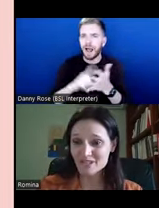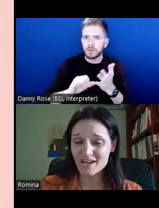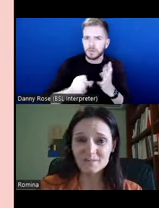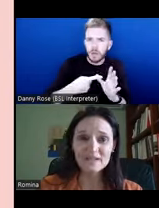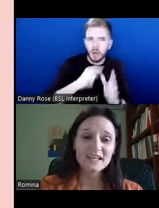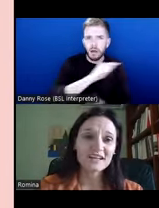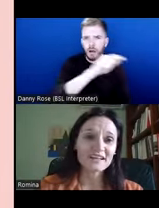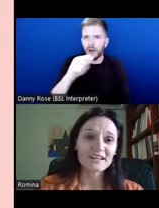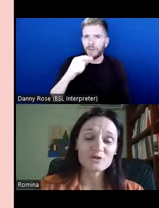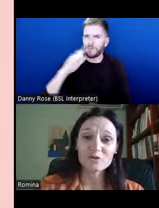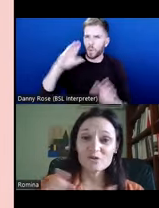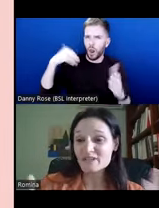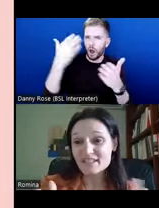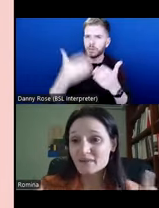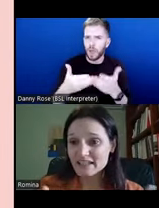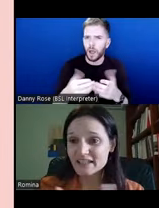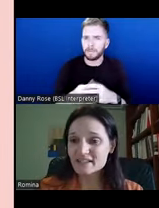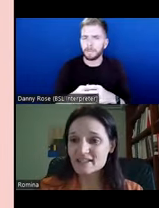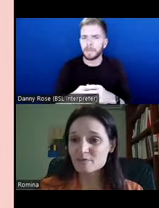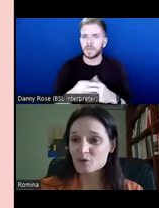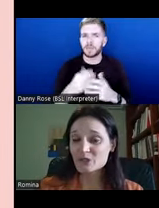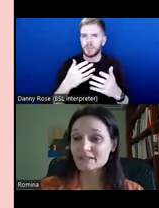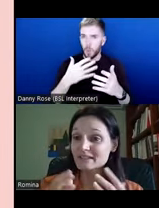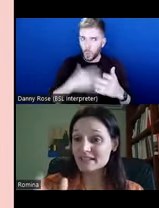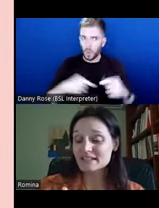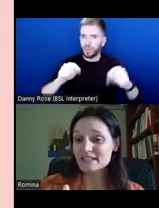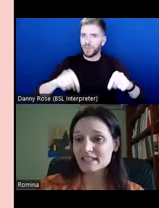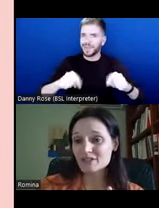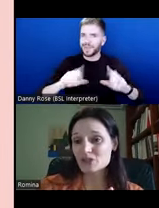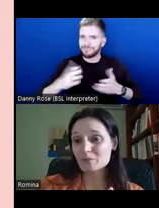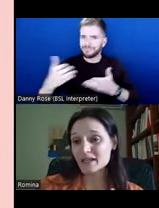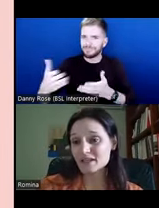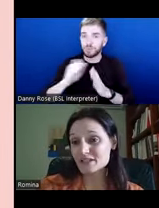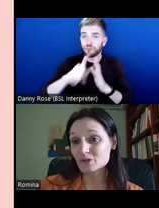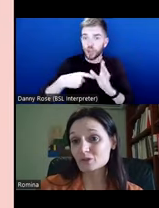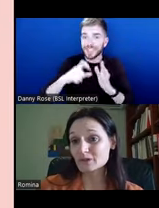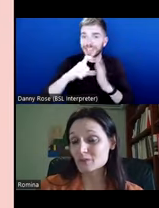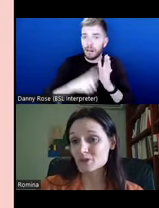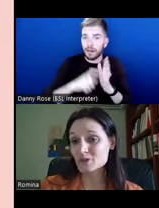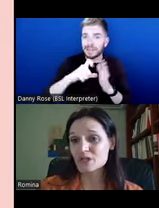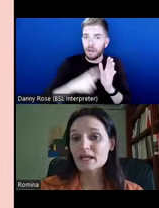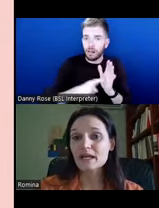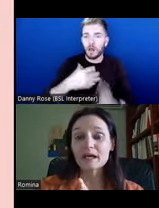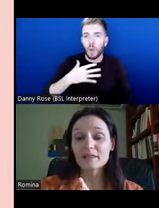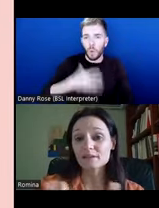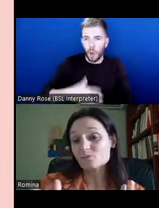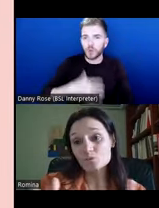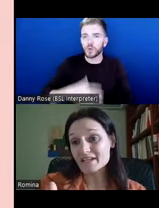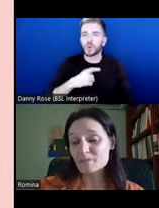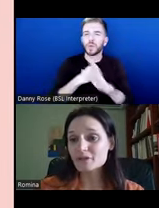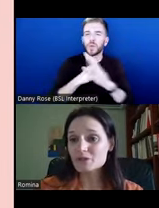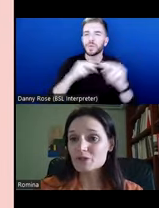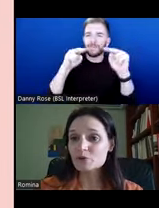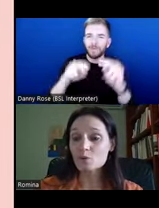very long time on doing something like this. Project Doldo is dedicated to applying a decolonial approach that